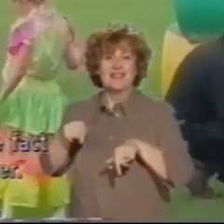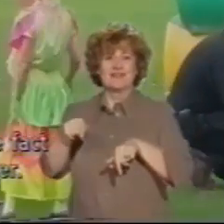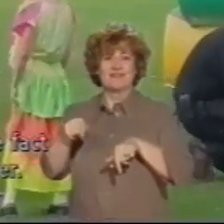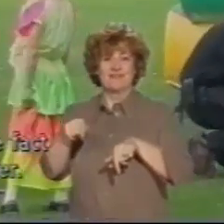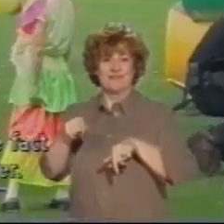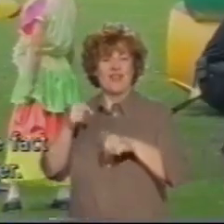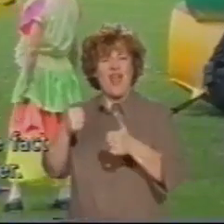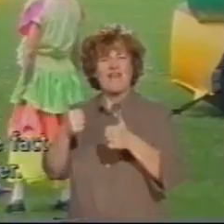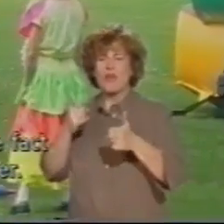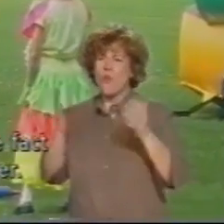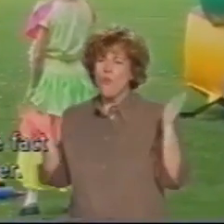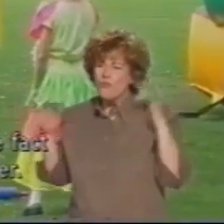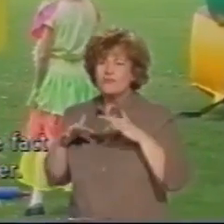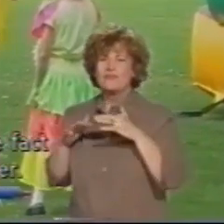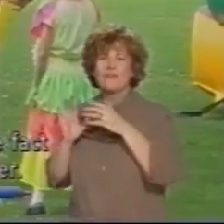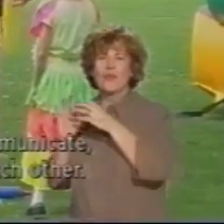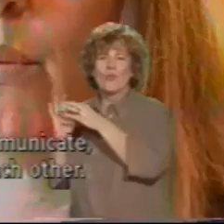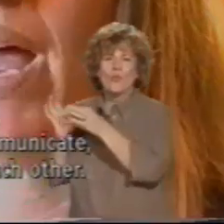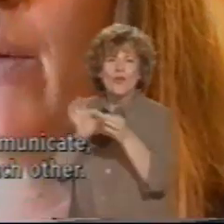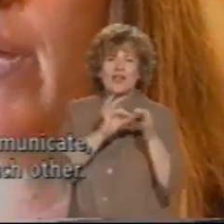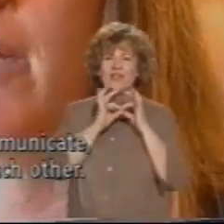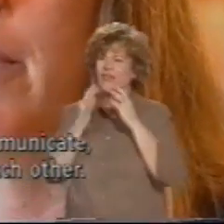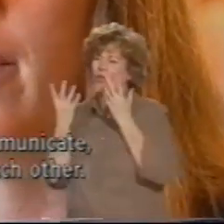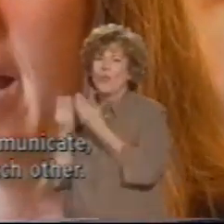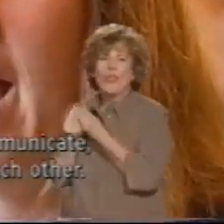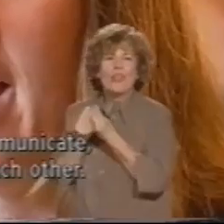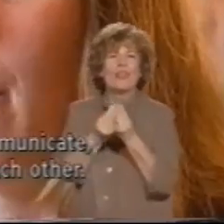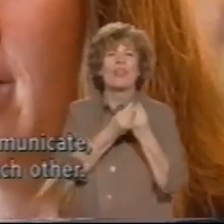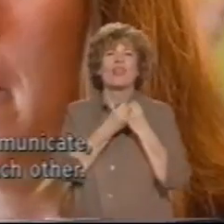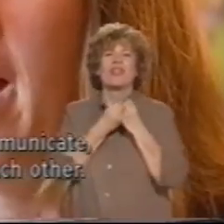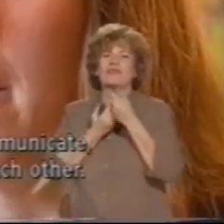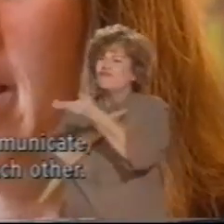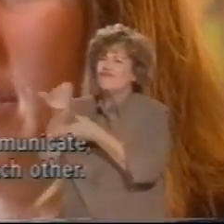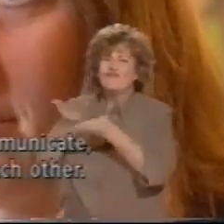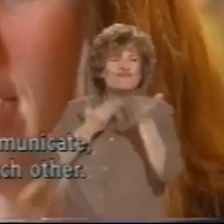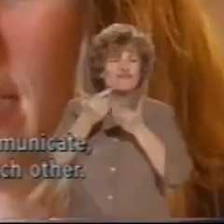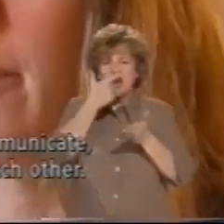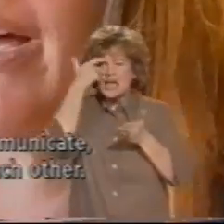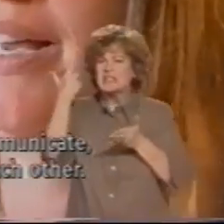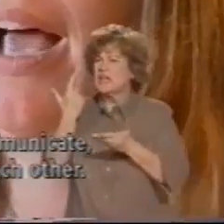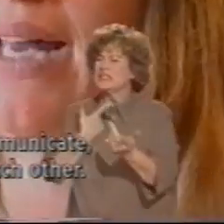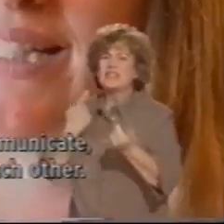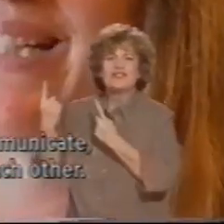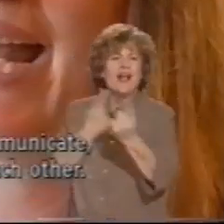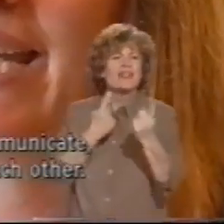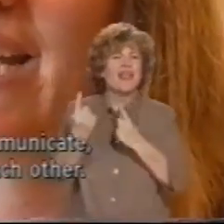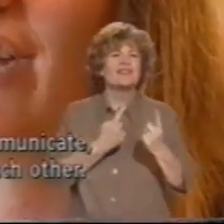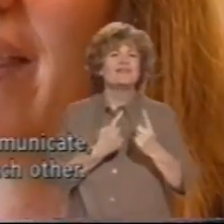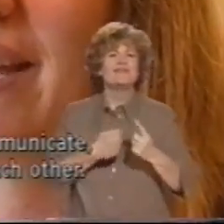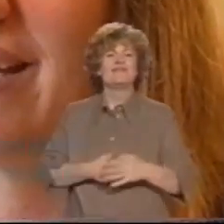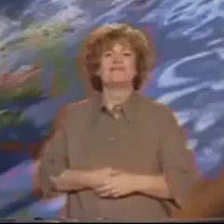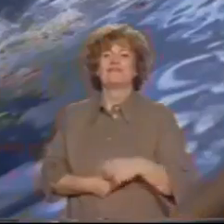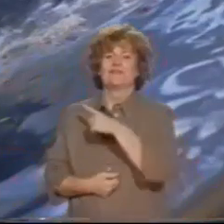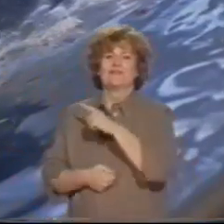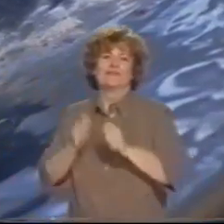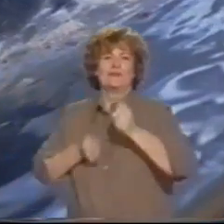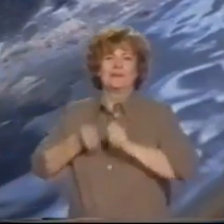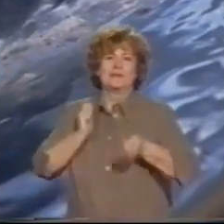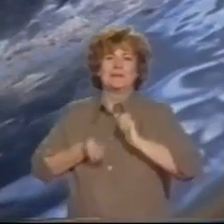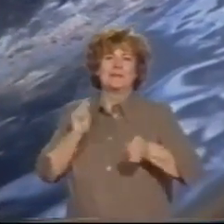together and no matter which way we communicate, we somehow manage to understand each other.